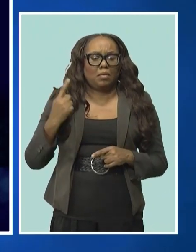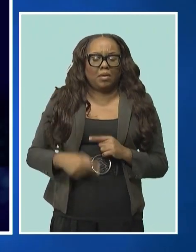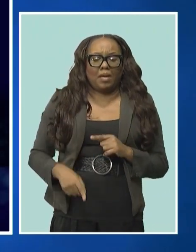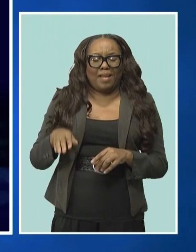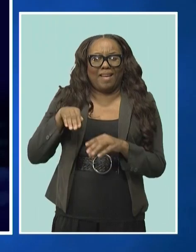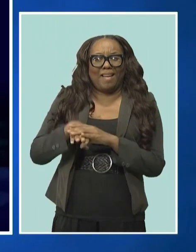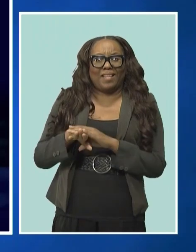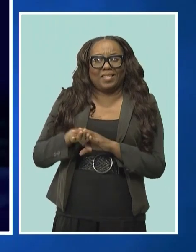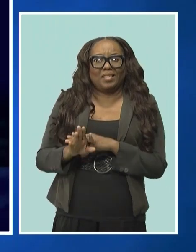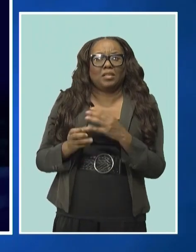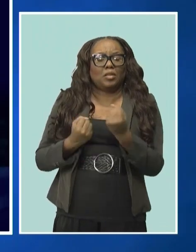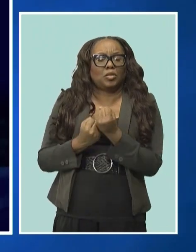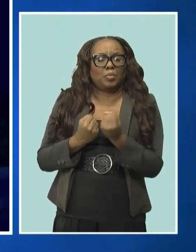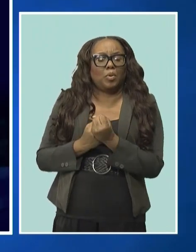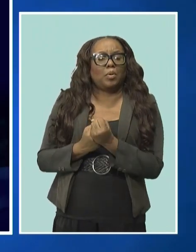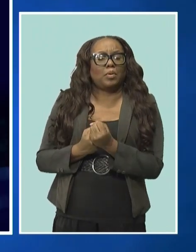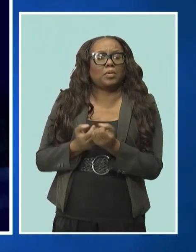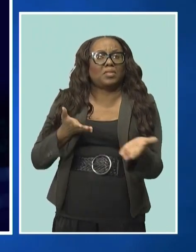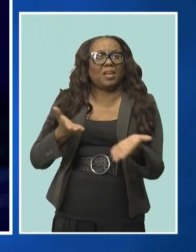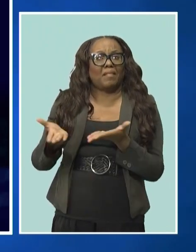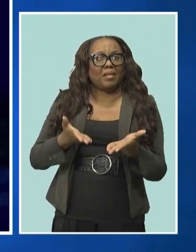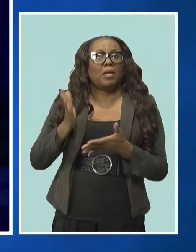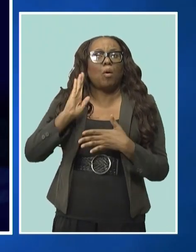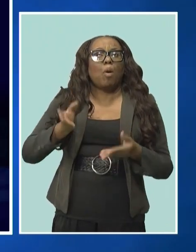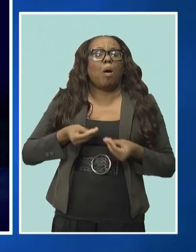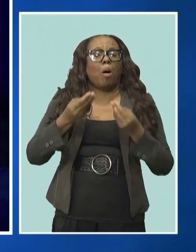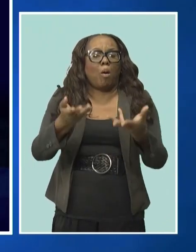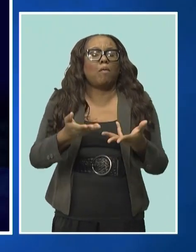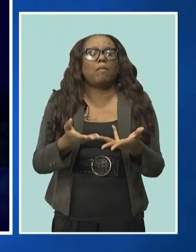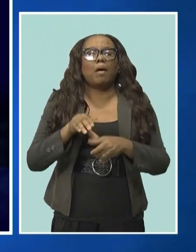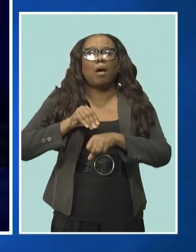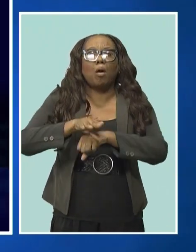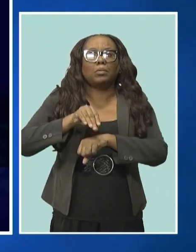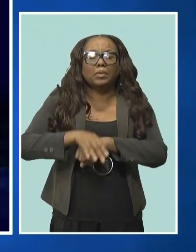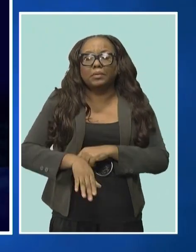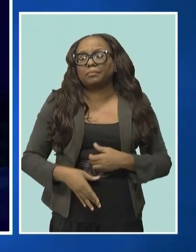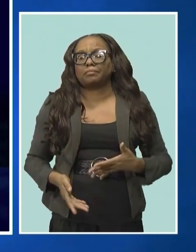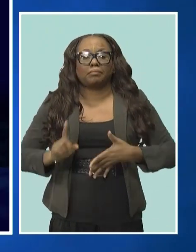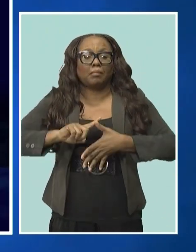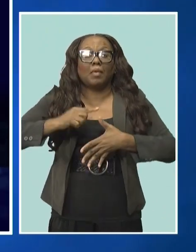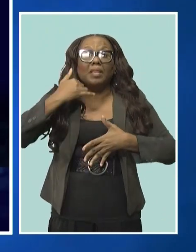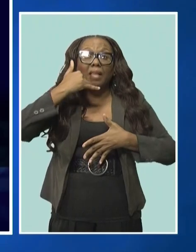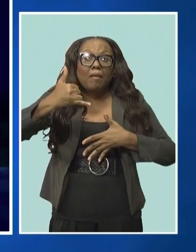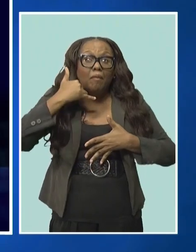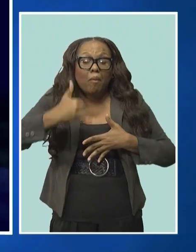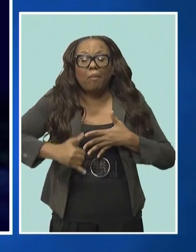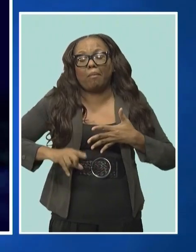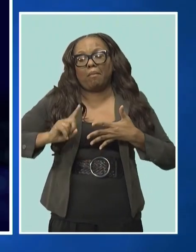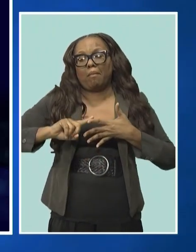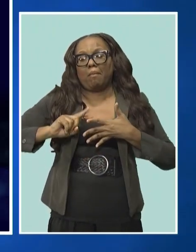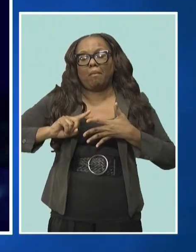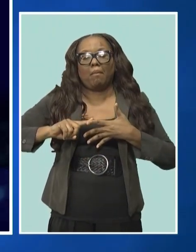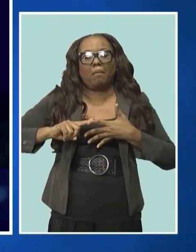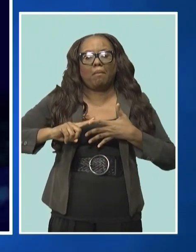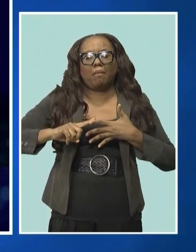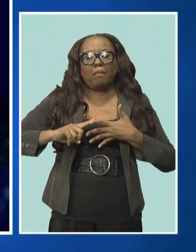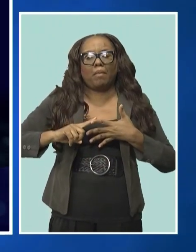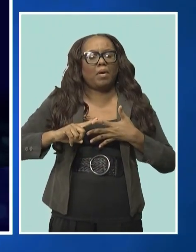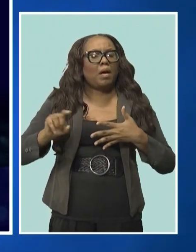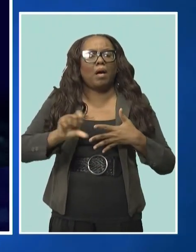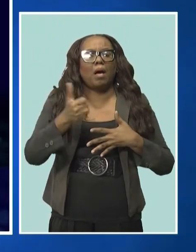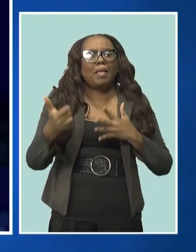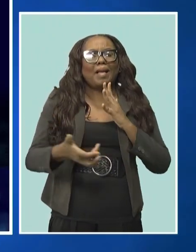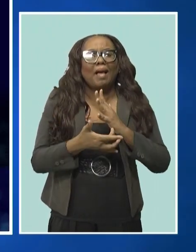services will still receive the help they need, whether through telephone connections or leveraging various technological